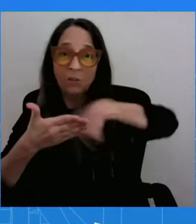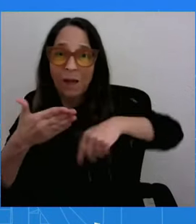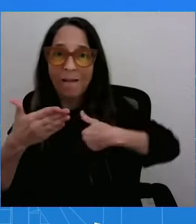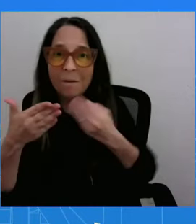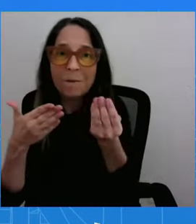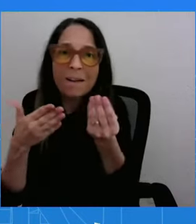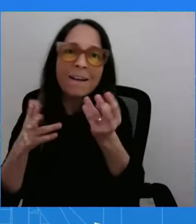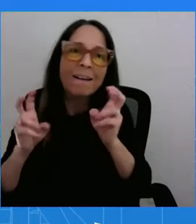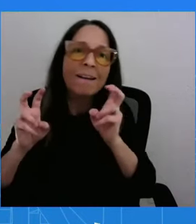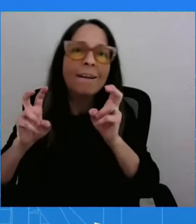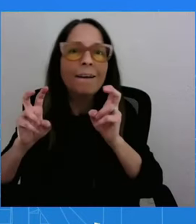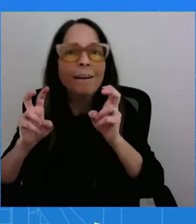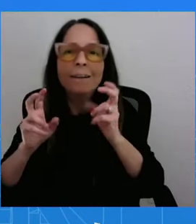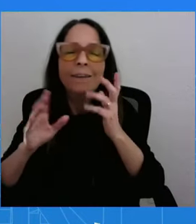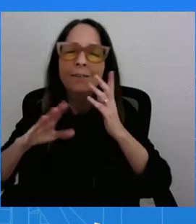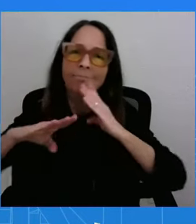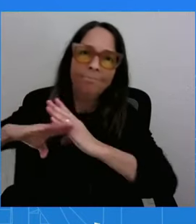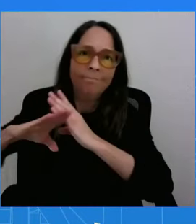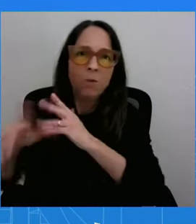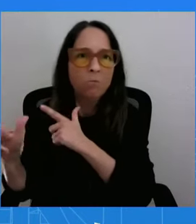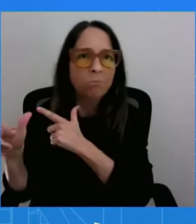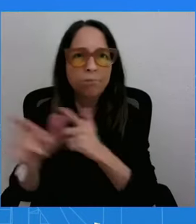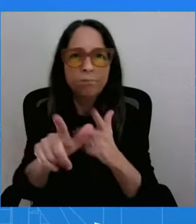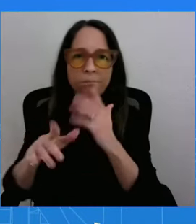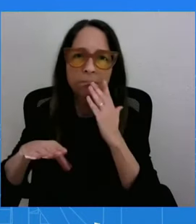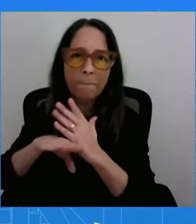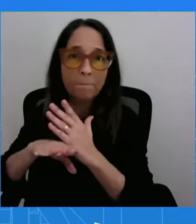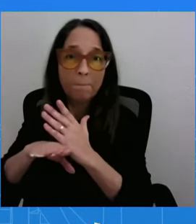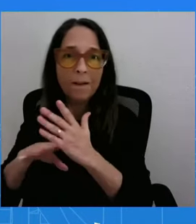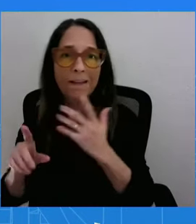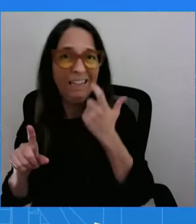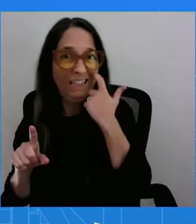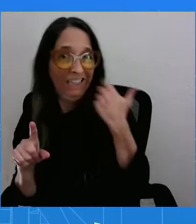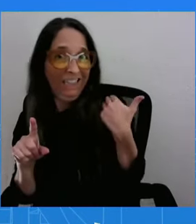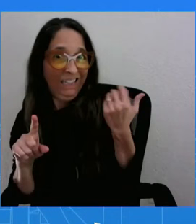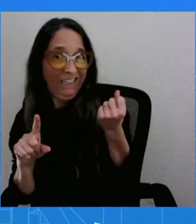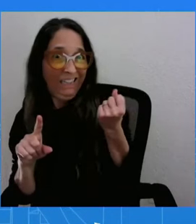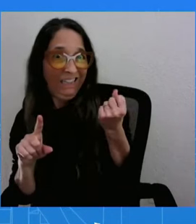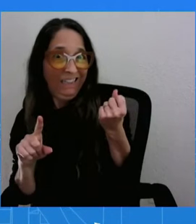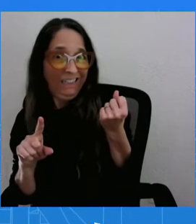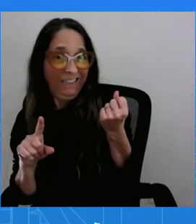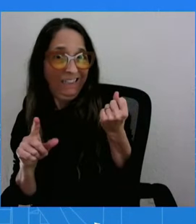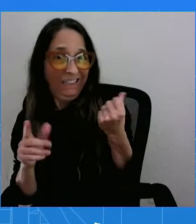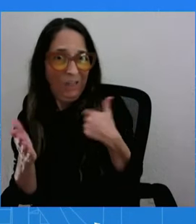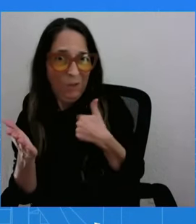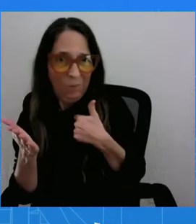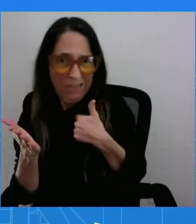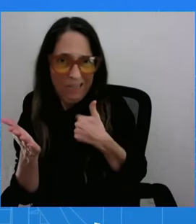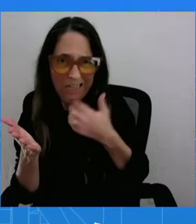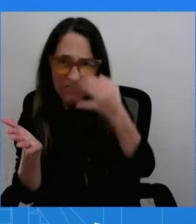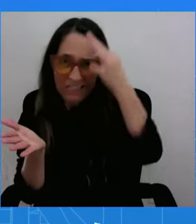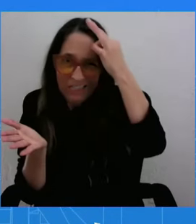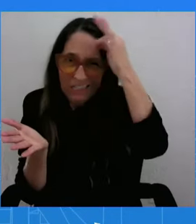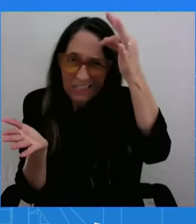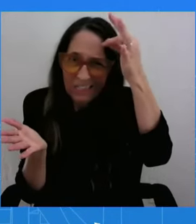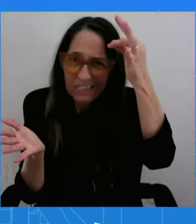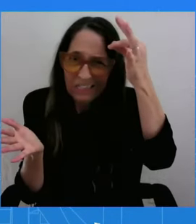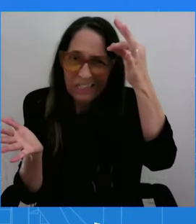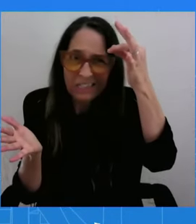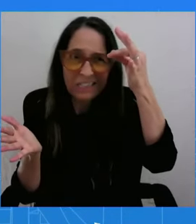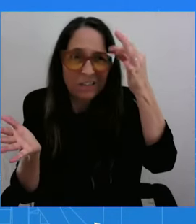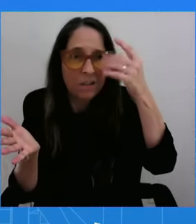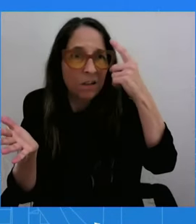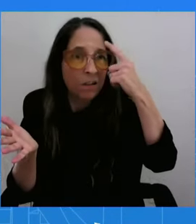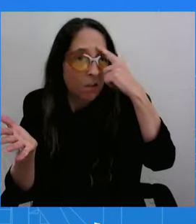On Saturday evening, just passed, he said we are on the verge of having an agreement. And it was on Monday morning when he was asked whether